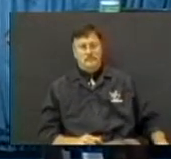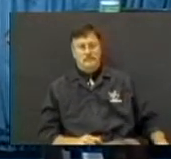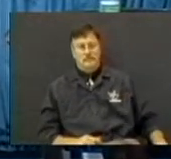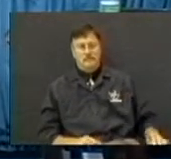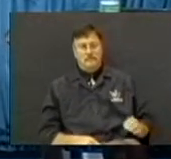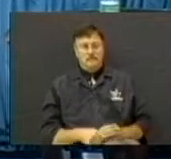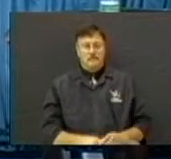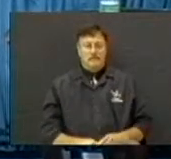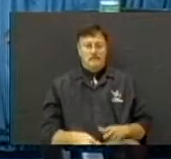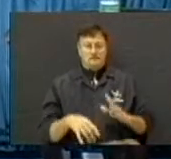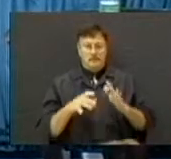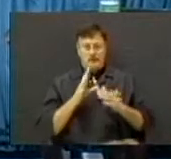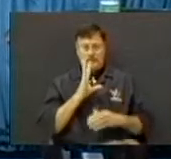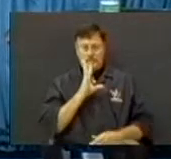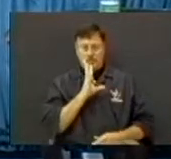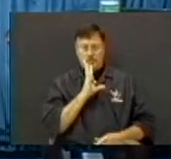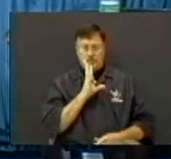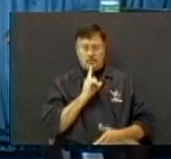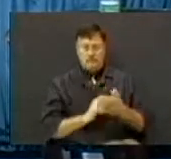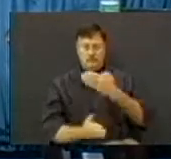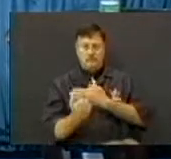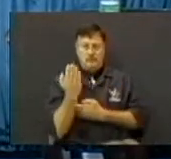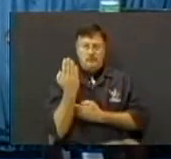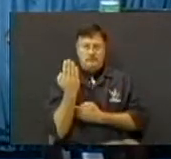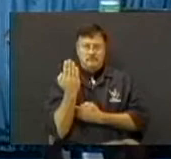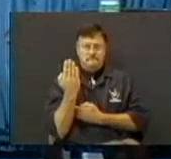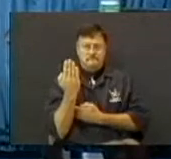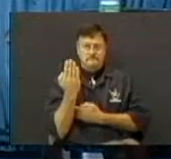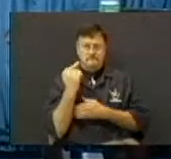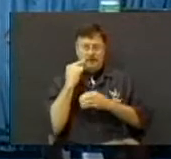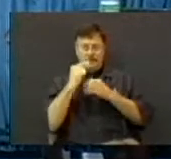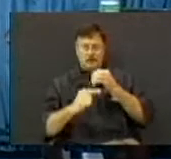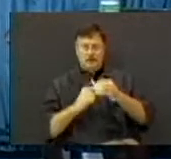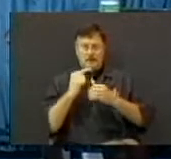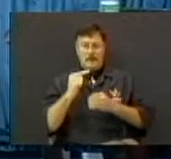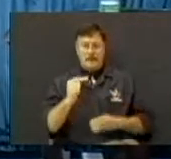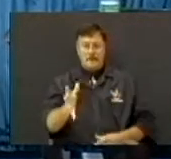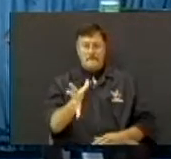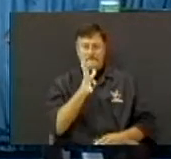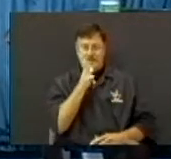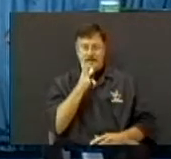I want to speak this morning about mothers.